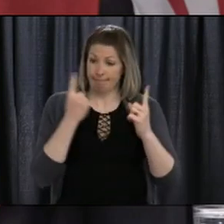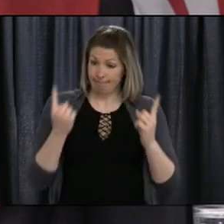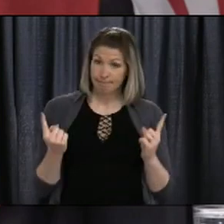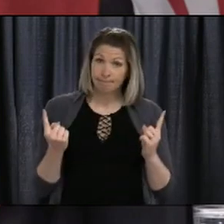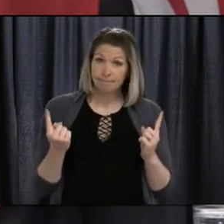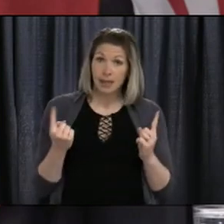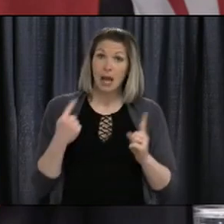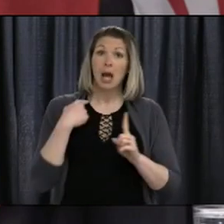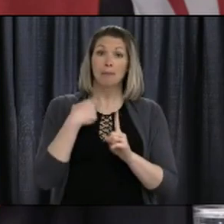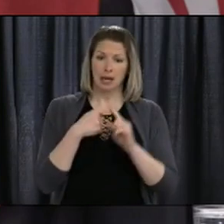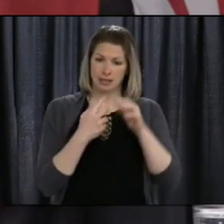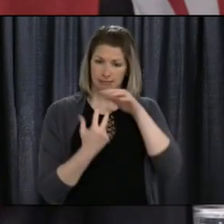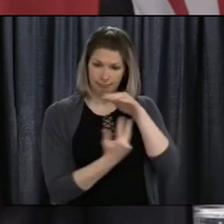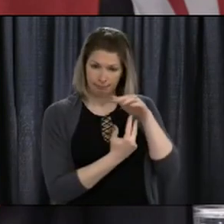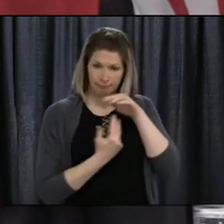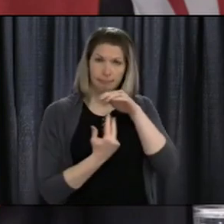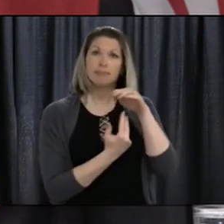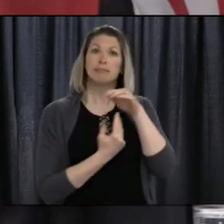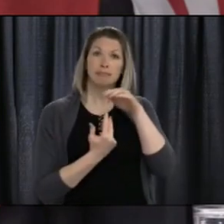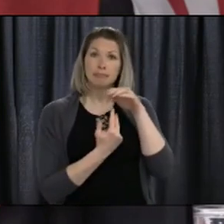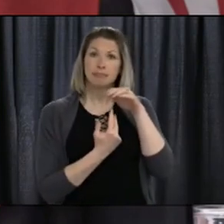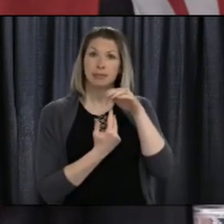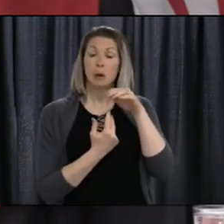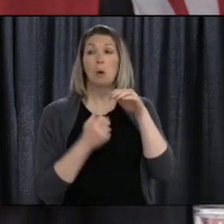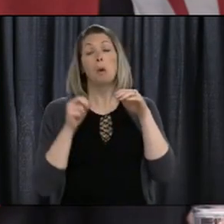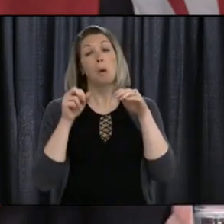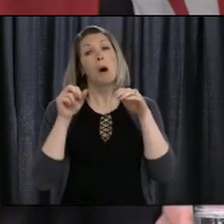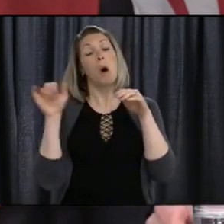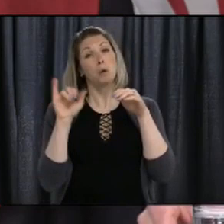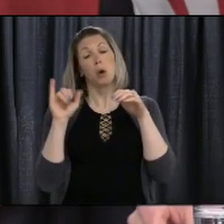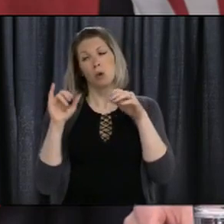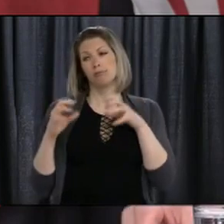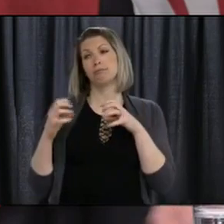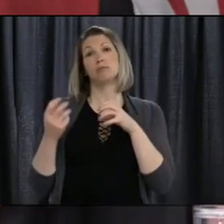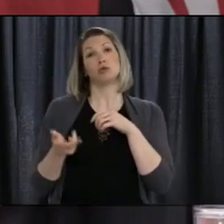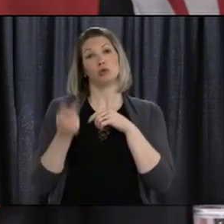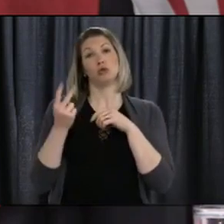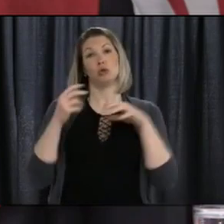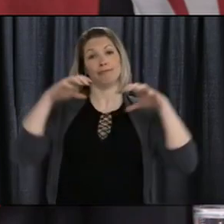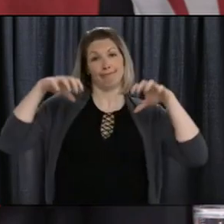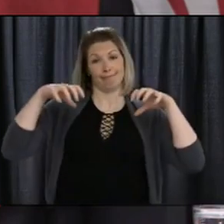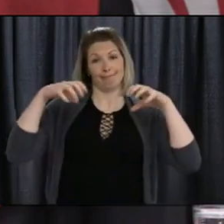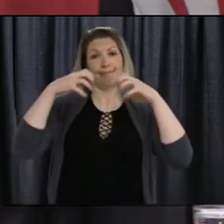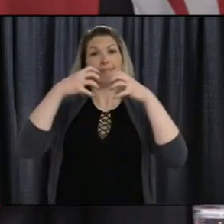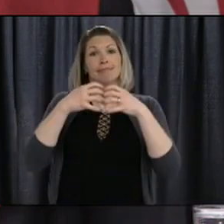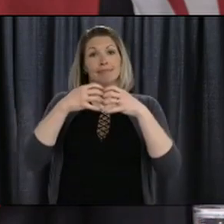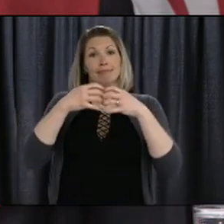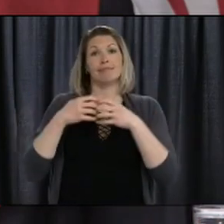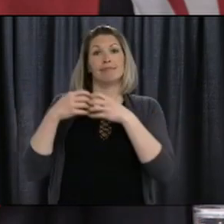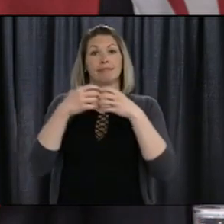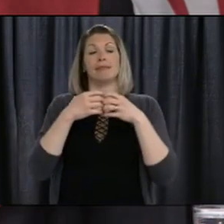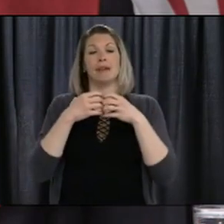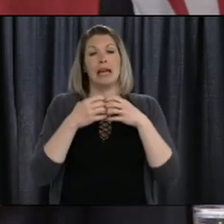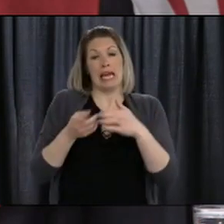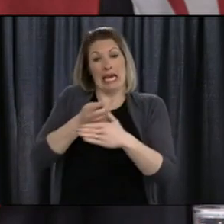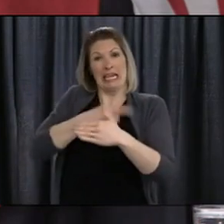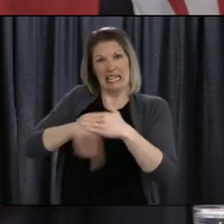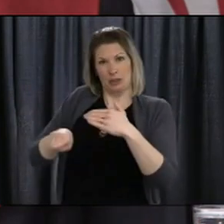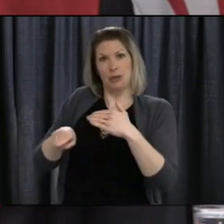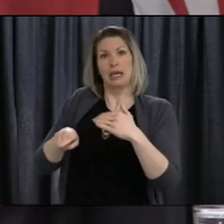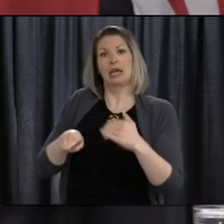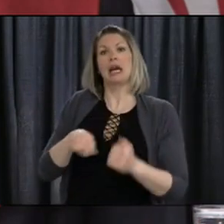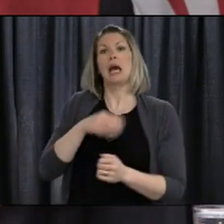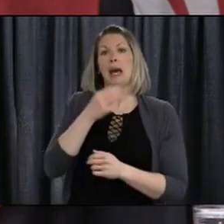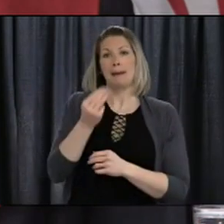And we want to let you know that we'll be back on our daily briefings on Monday at 2 p.m. On Saturday and Sunday, we will release our